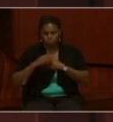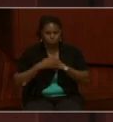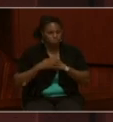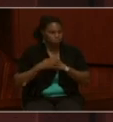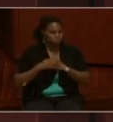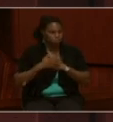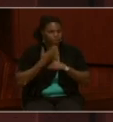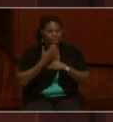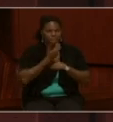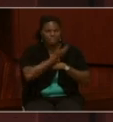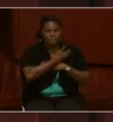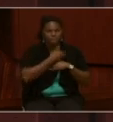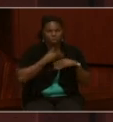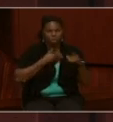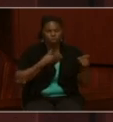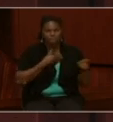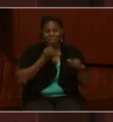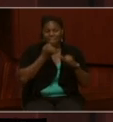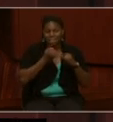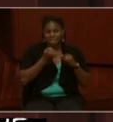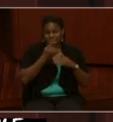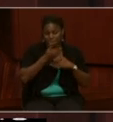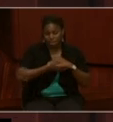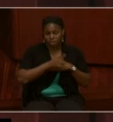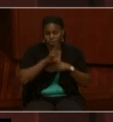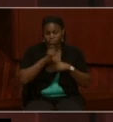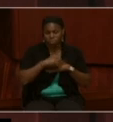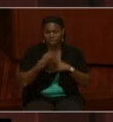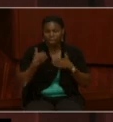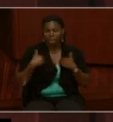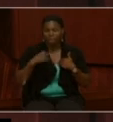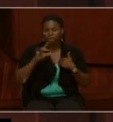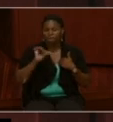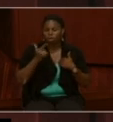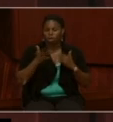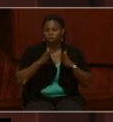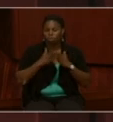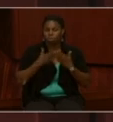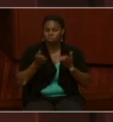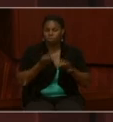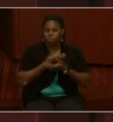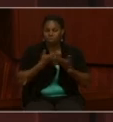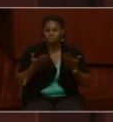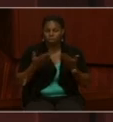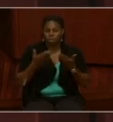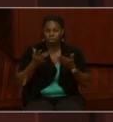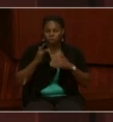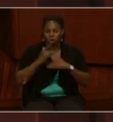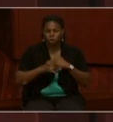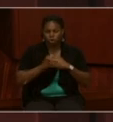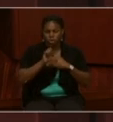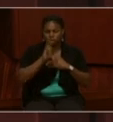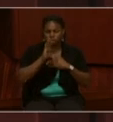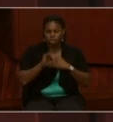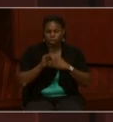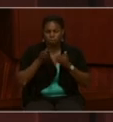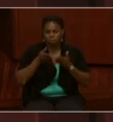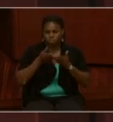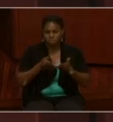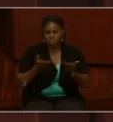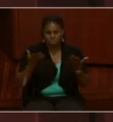Thank you. And the next question, have logbooks of any of the very early submarines been digitized yet?